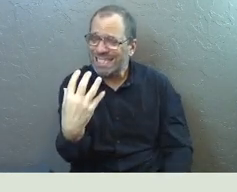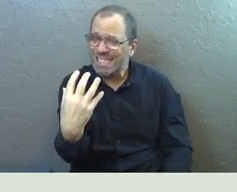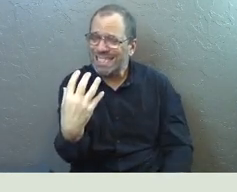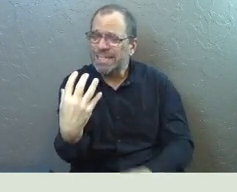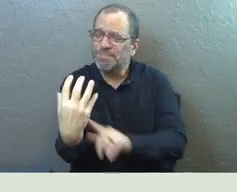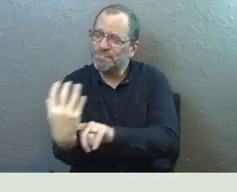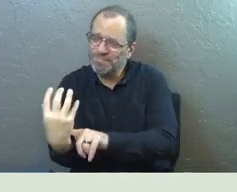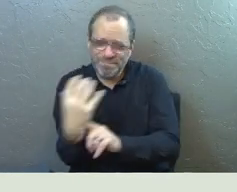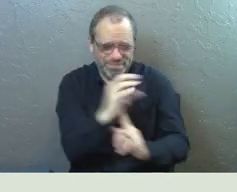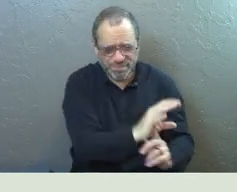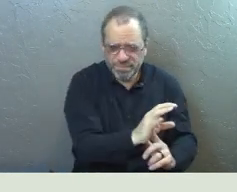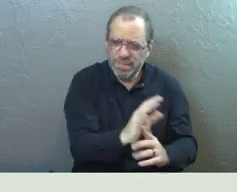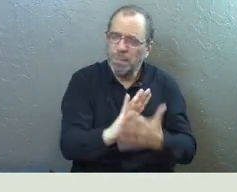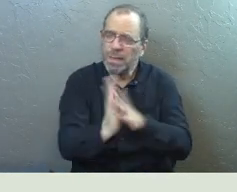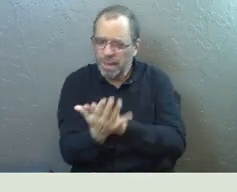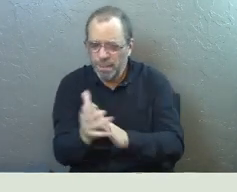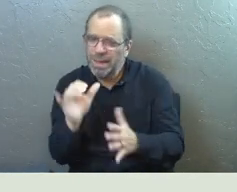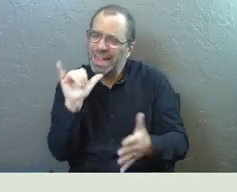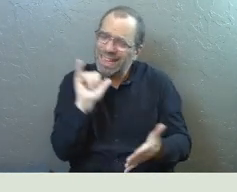We want to be that truth.